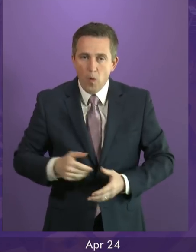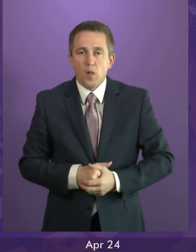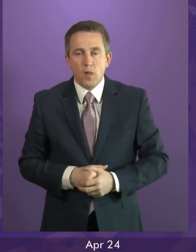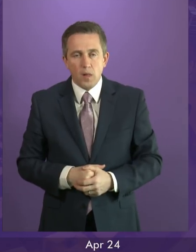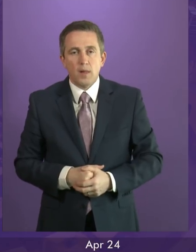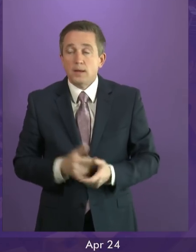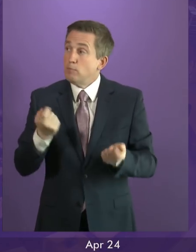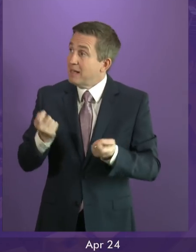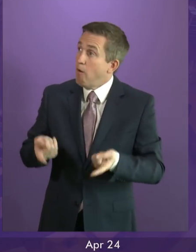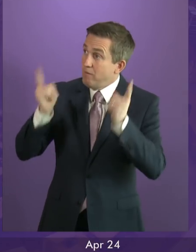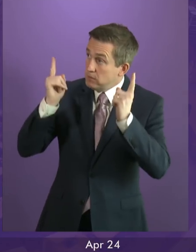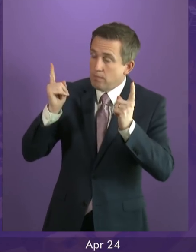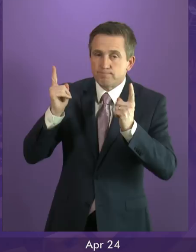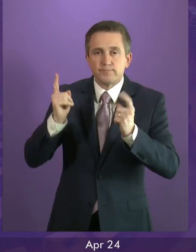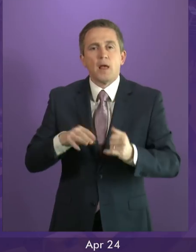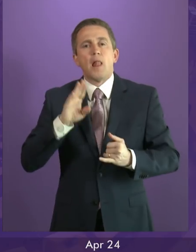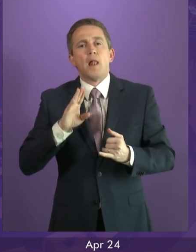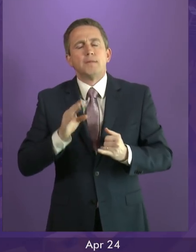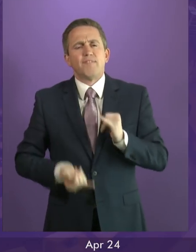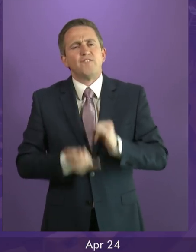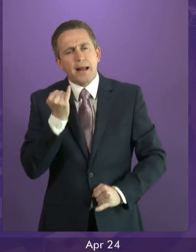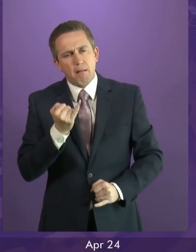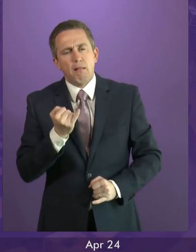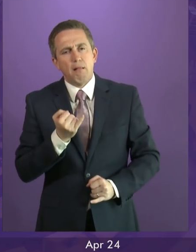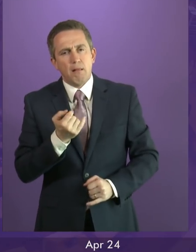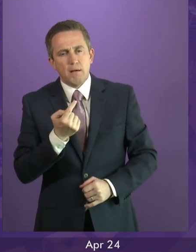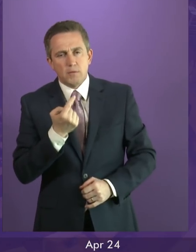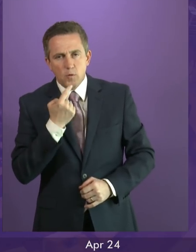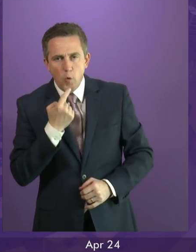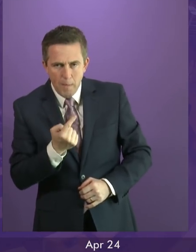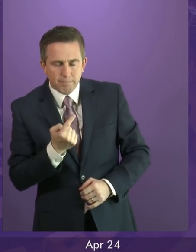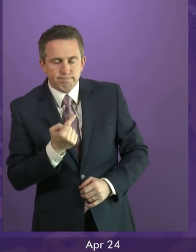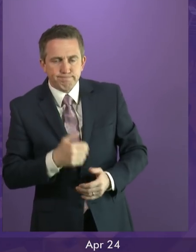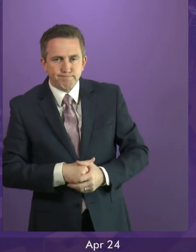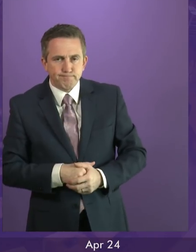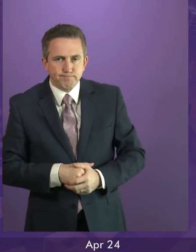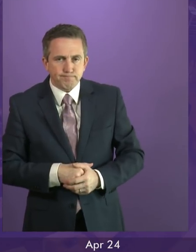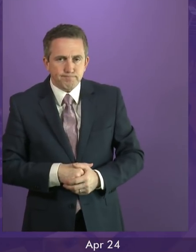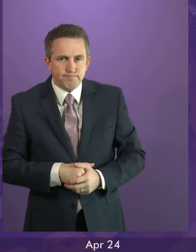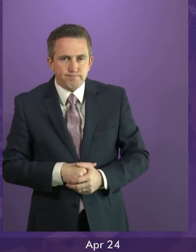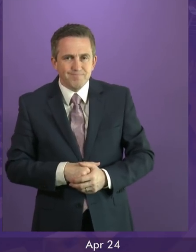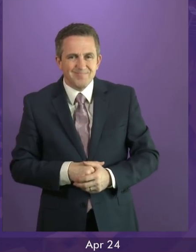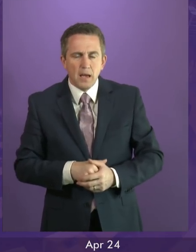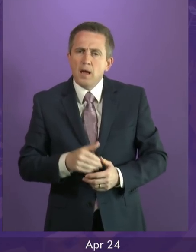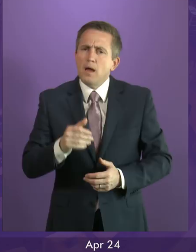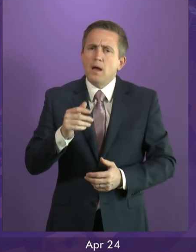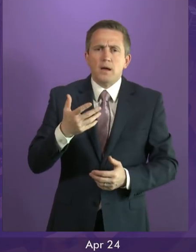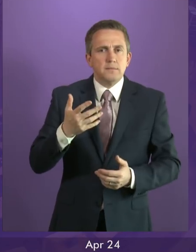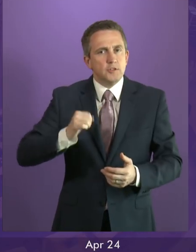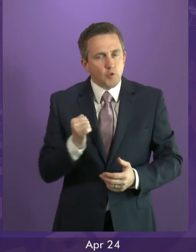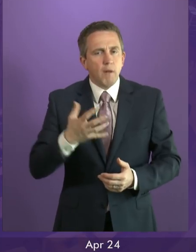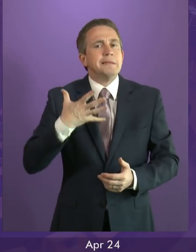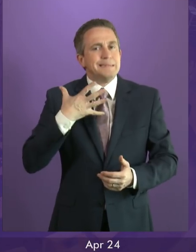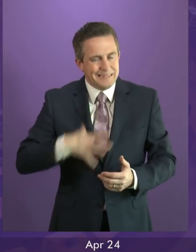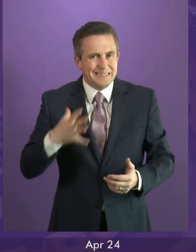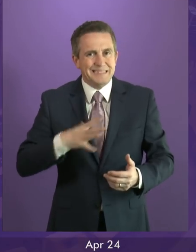the last aspect of my statement today is also about how we confront the change our country needs, but in